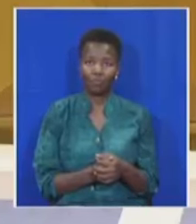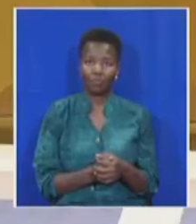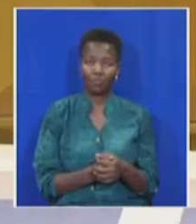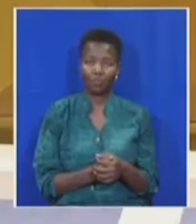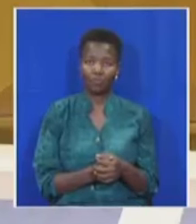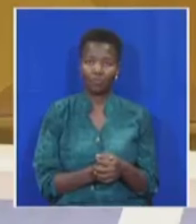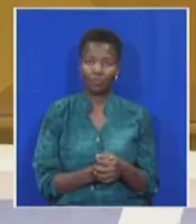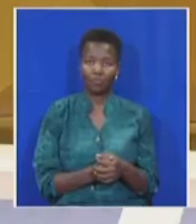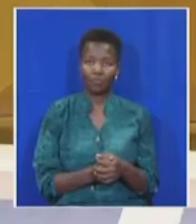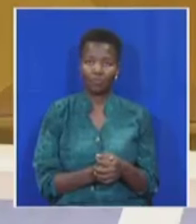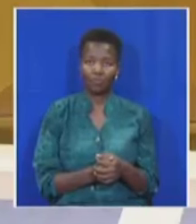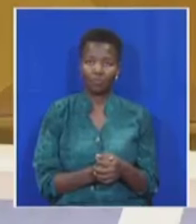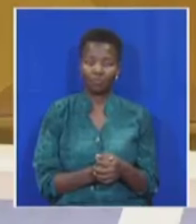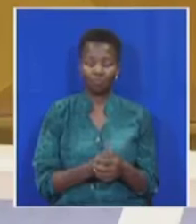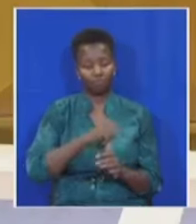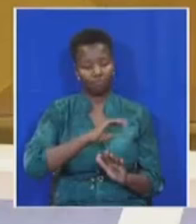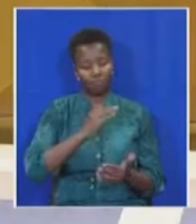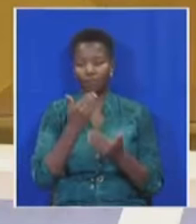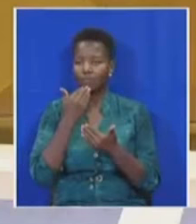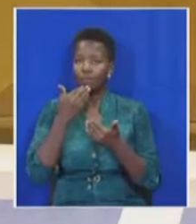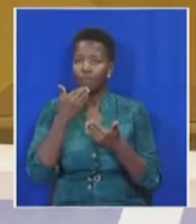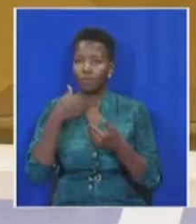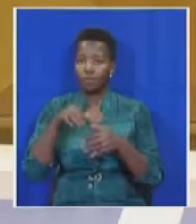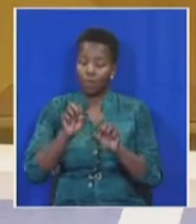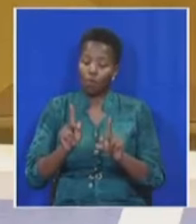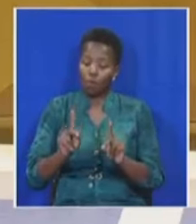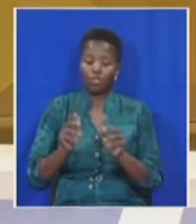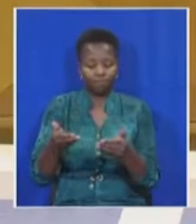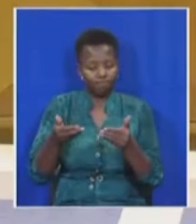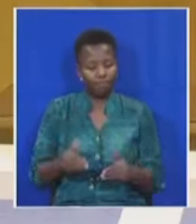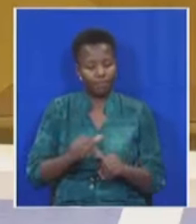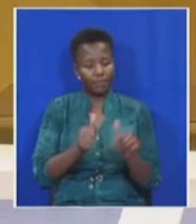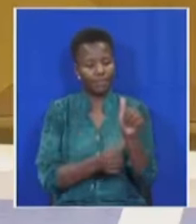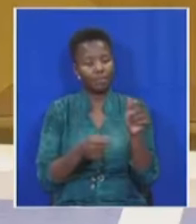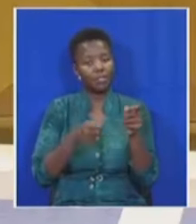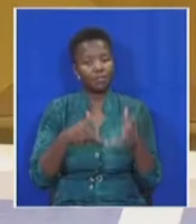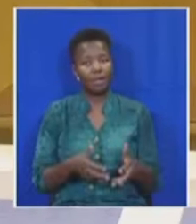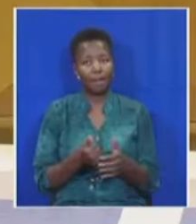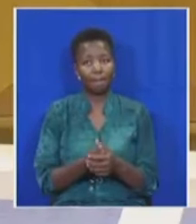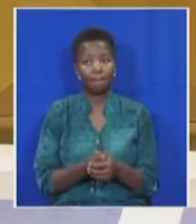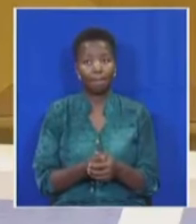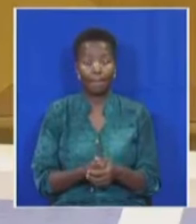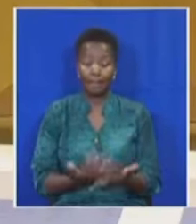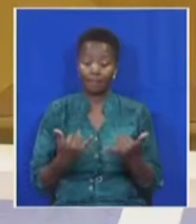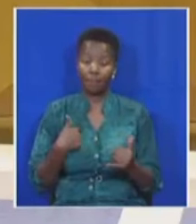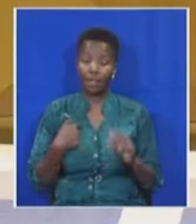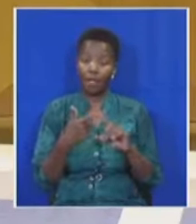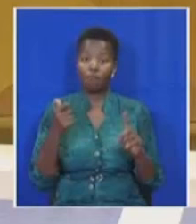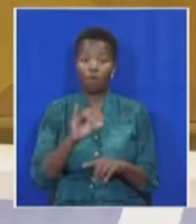Aplodiki Aplodiki Chondo O Fran Kizapakita